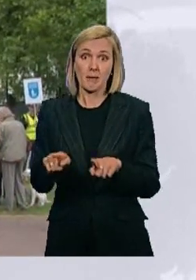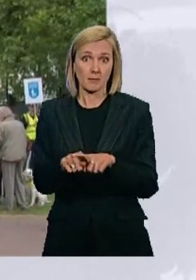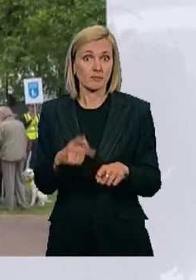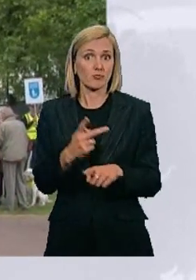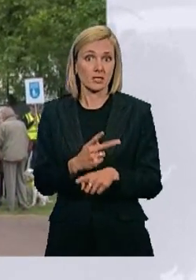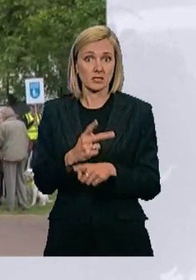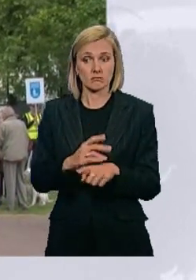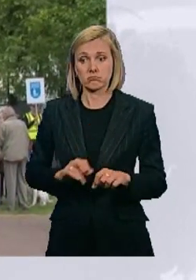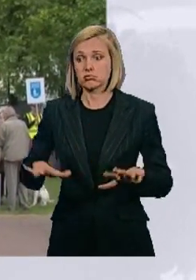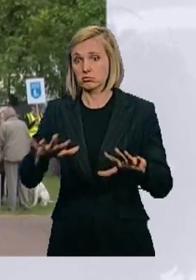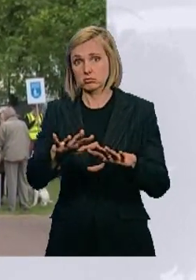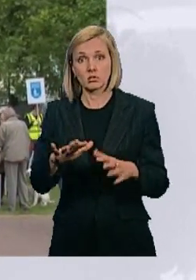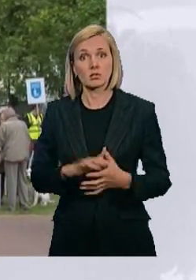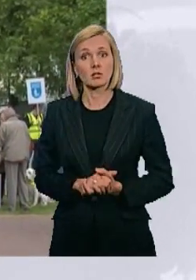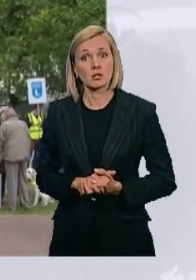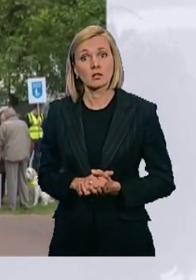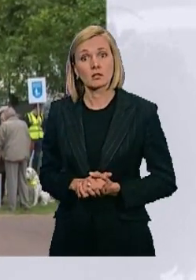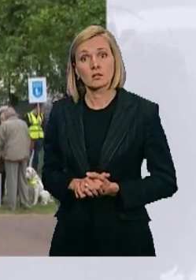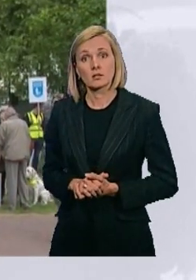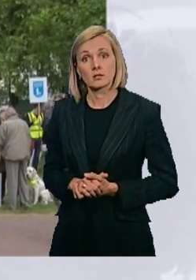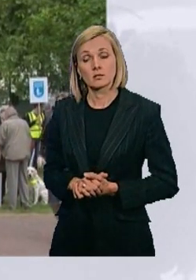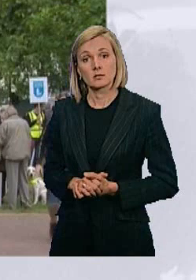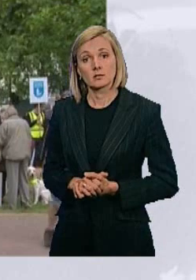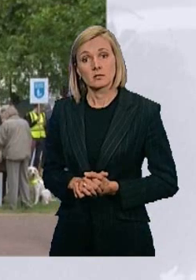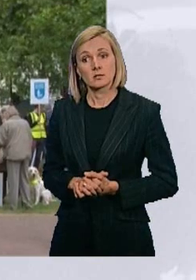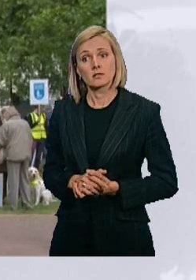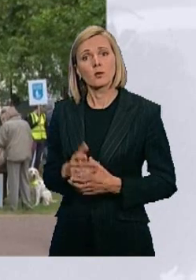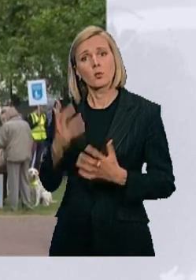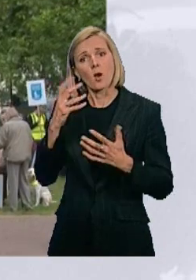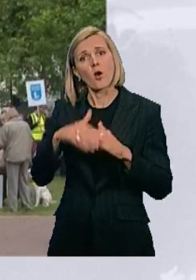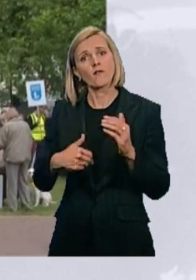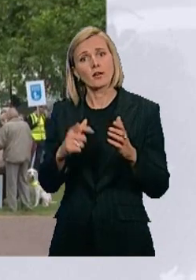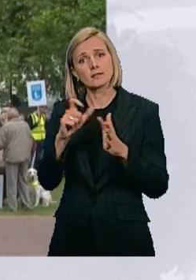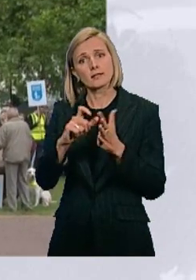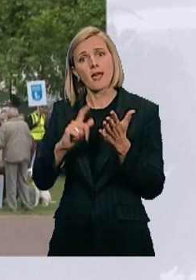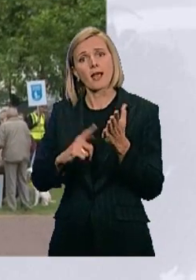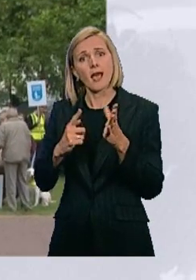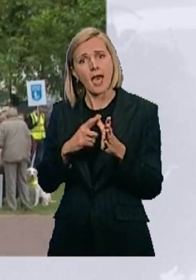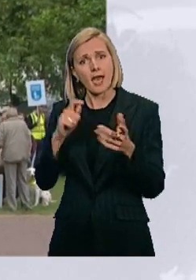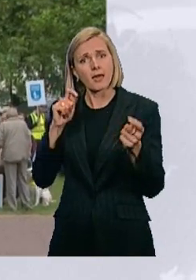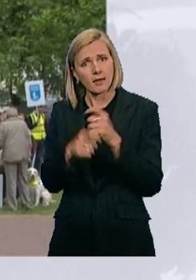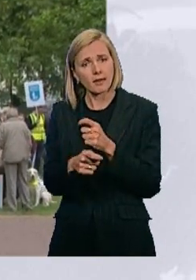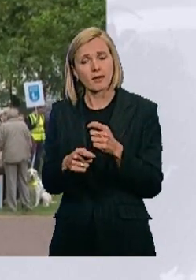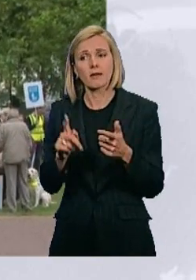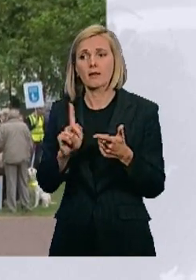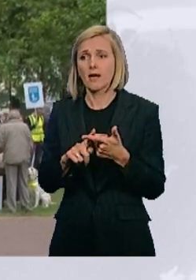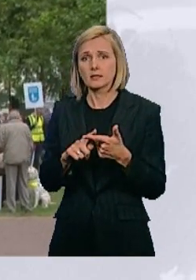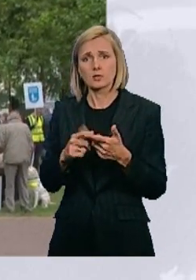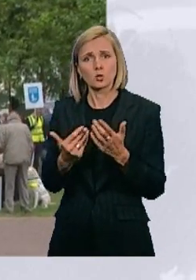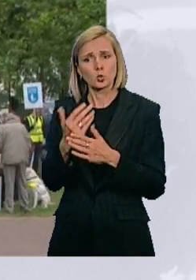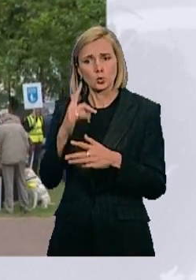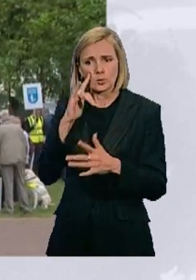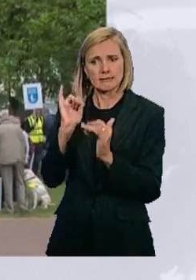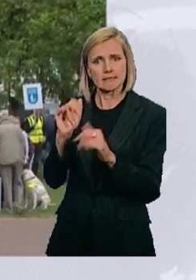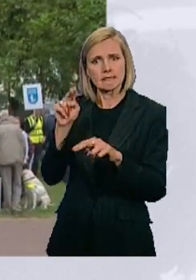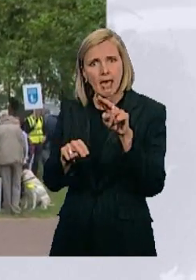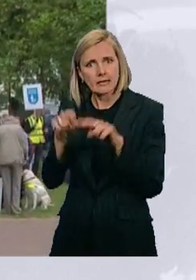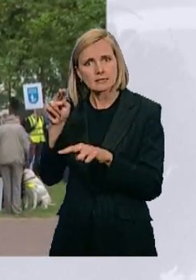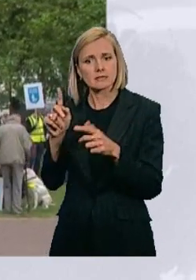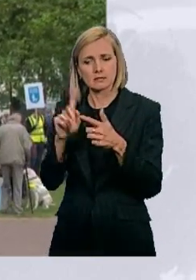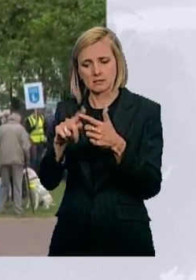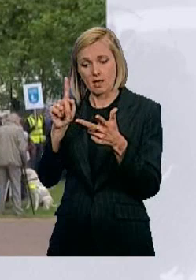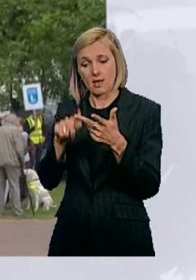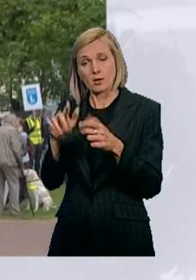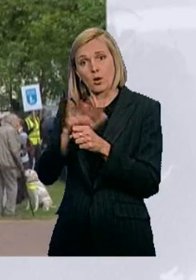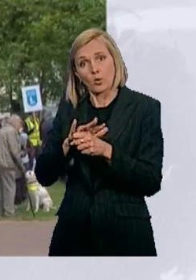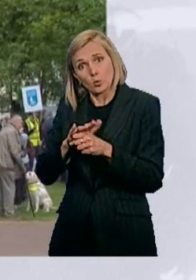over again marchers are worried about reforms to disability living allowance new fitness to work tests and cuts to local services